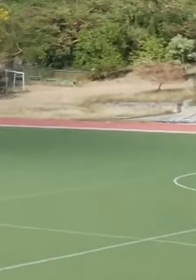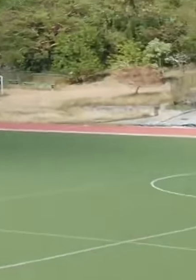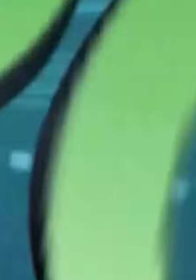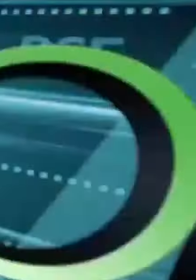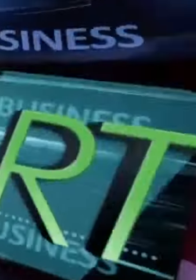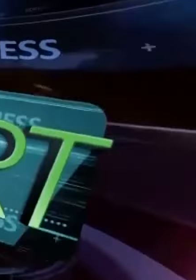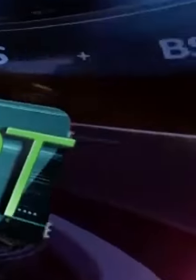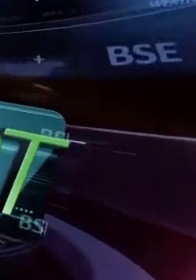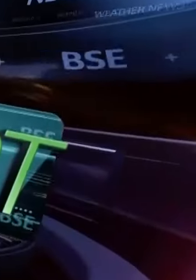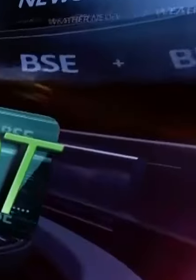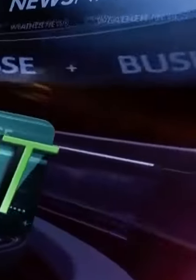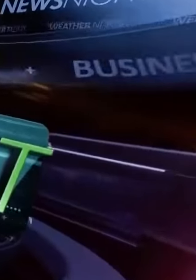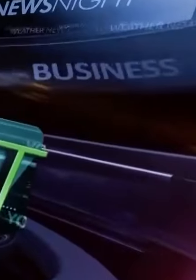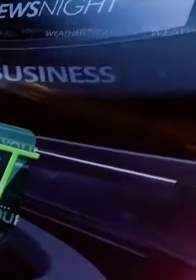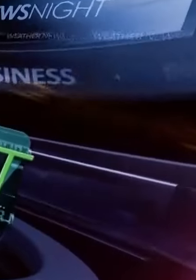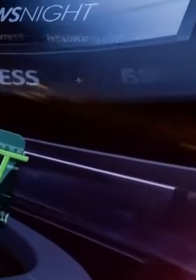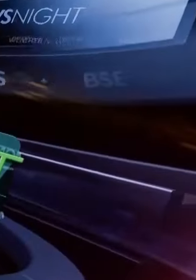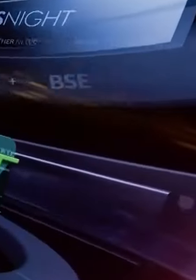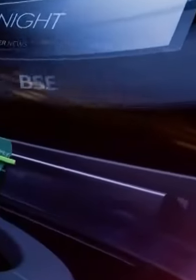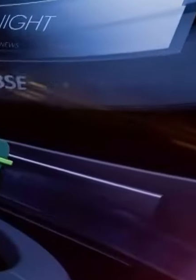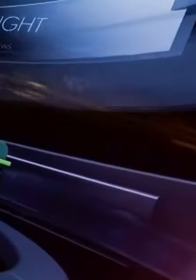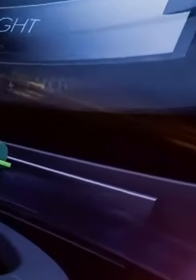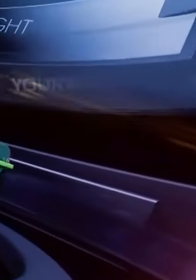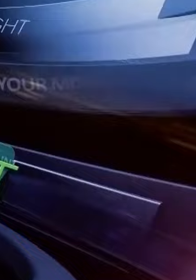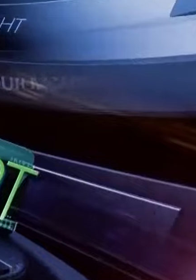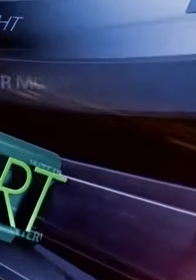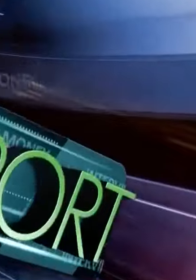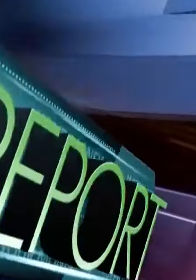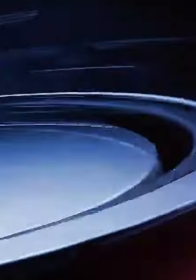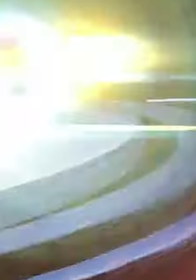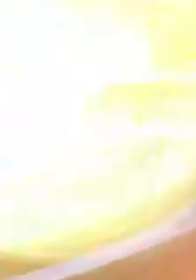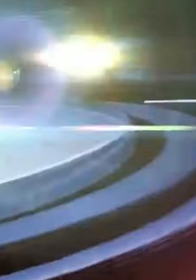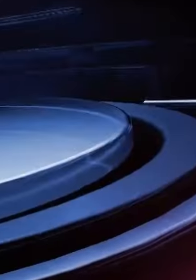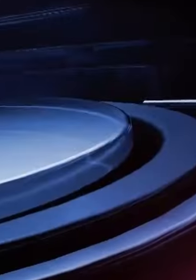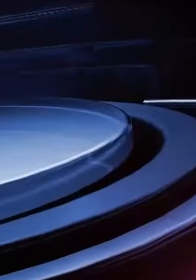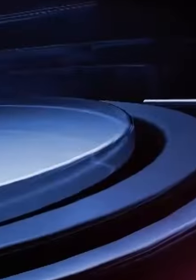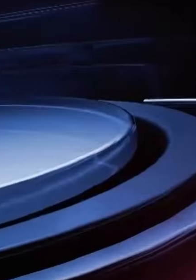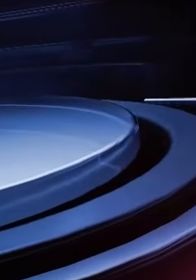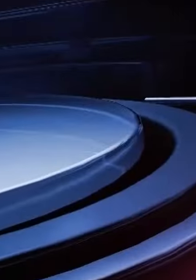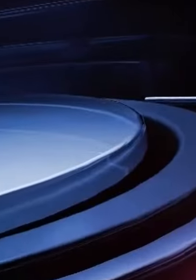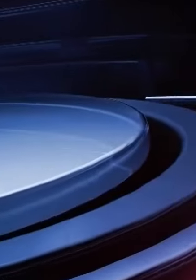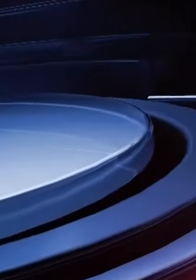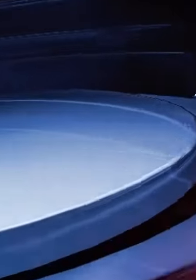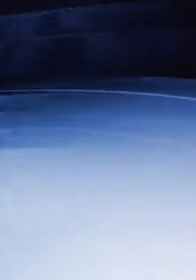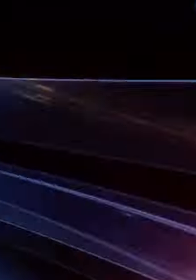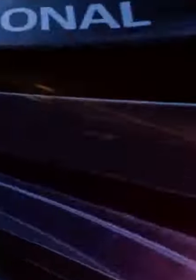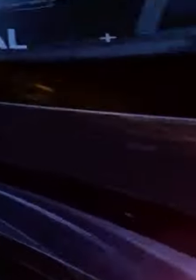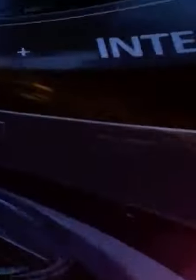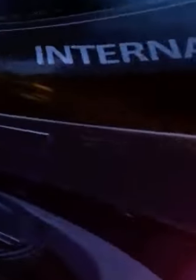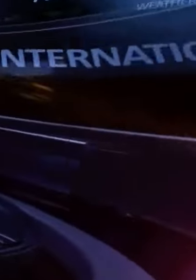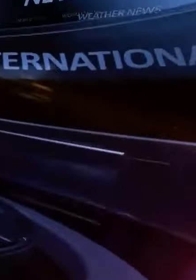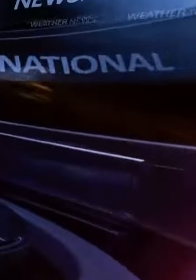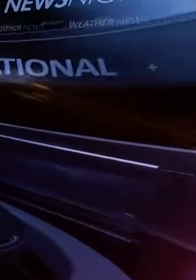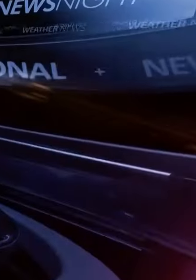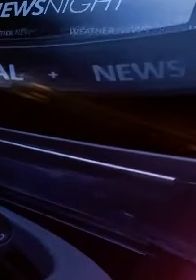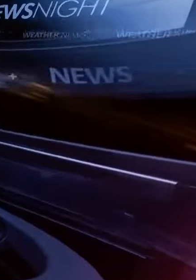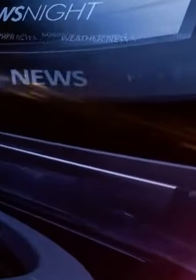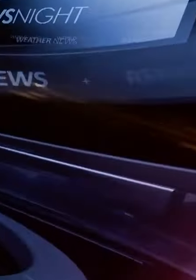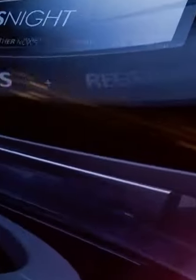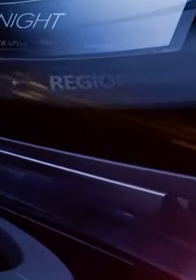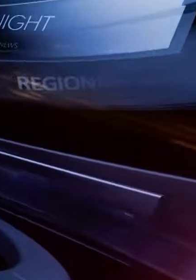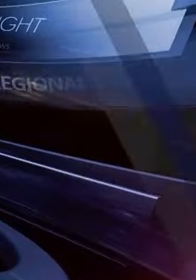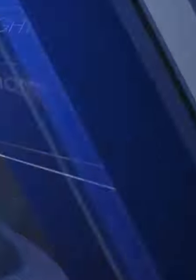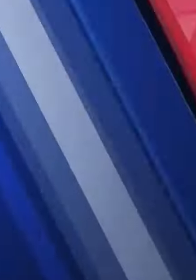The Business Report is brought to you with the kind compliments of the National Insurance and Social Security Service. More than a contribution,